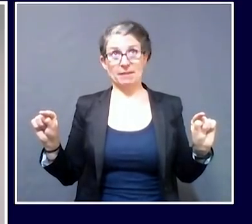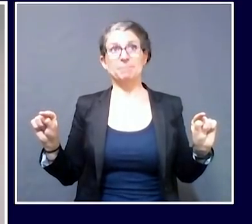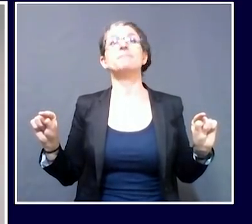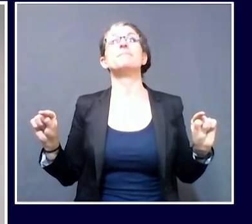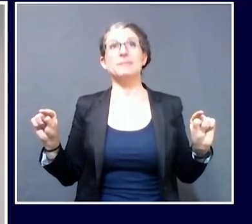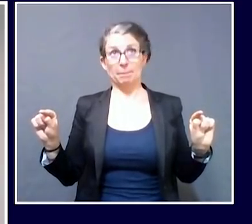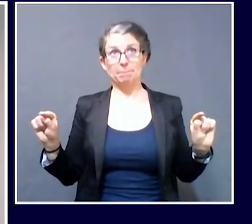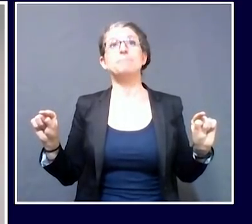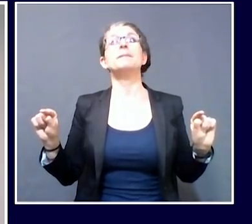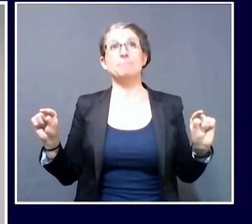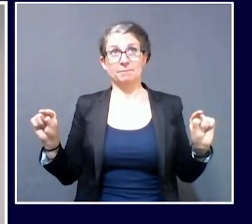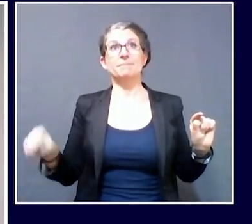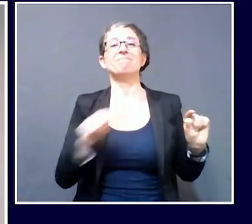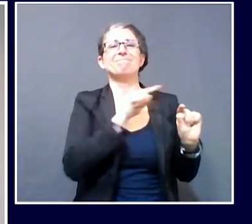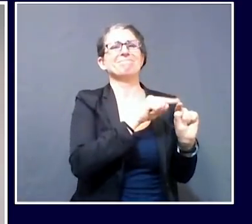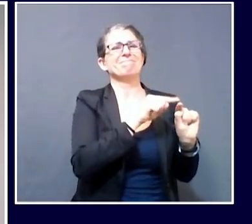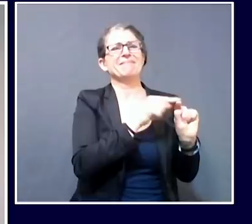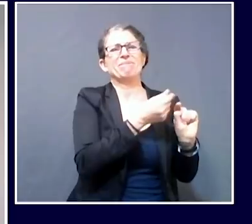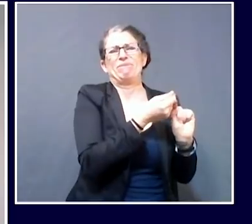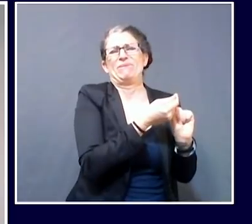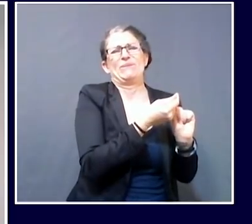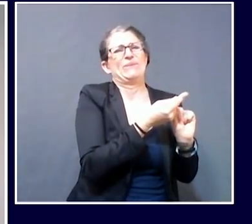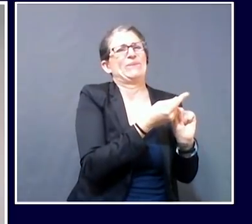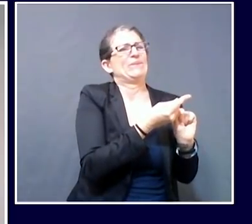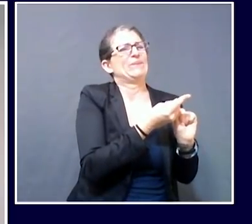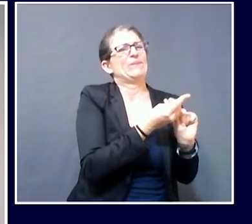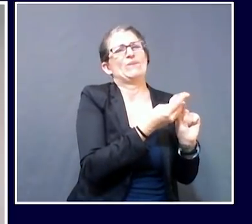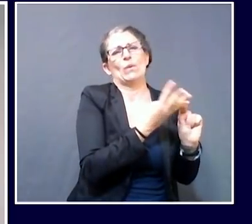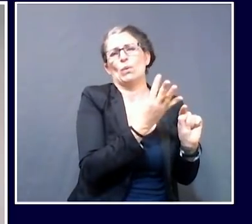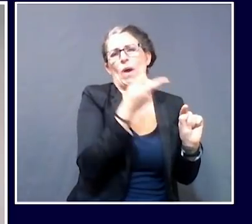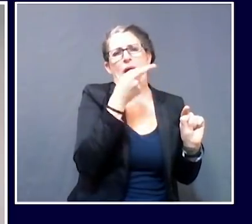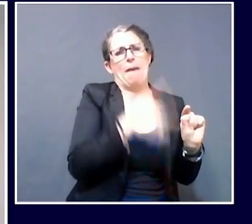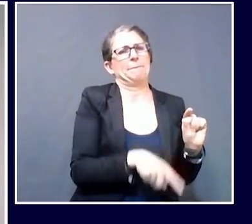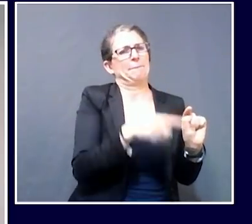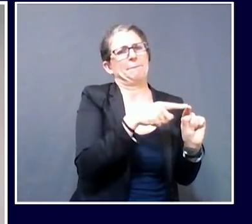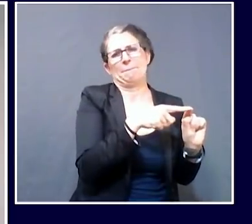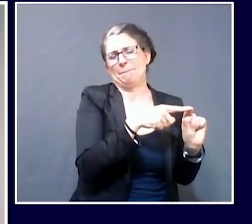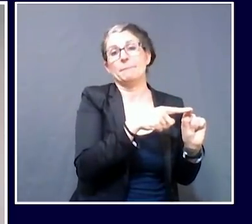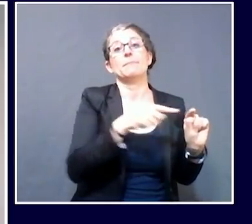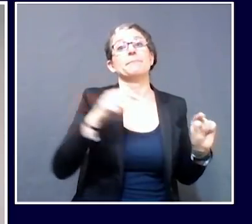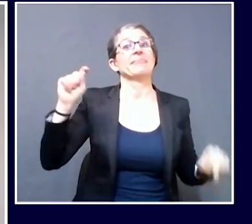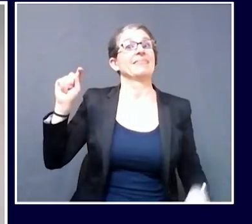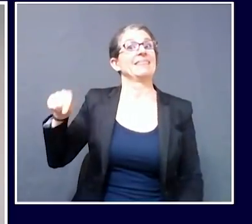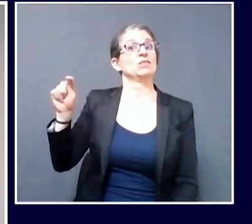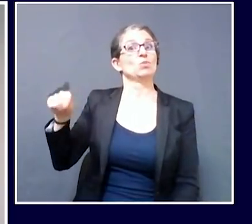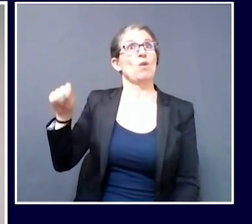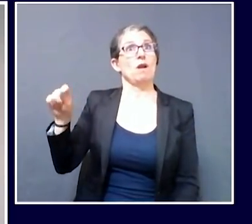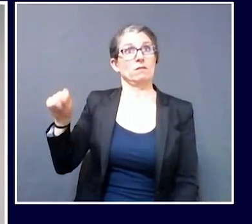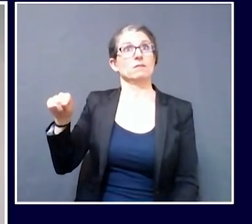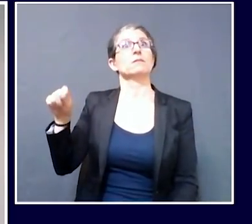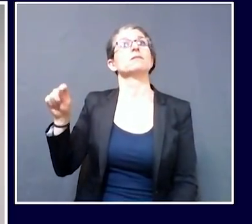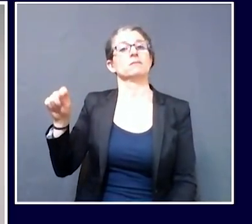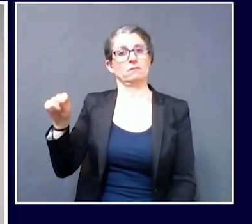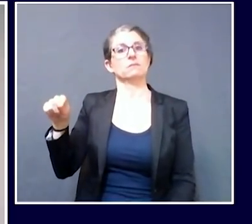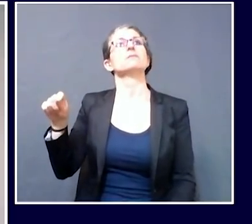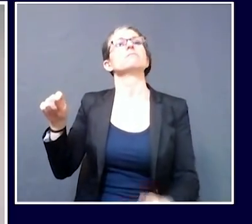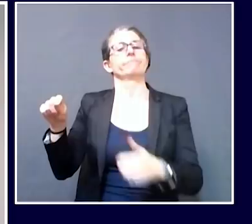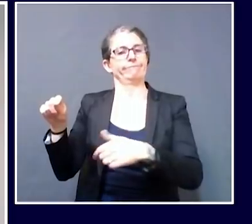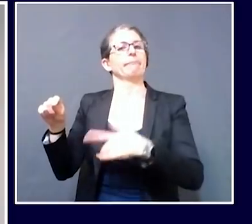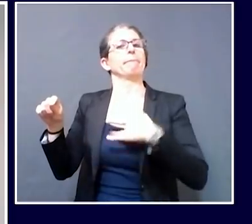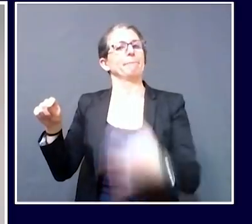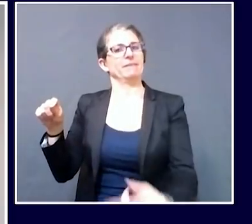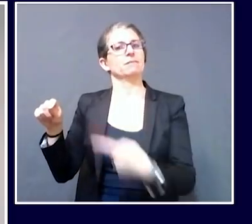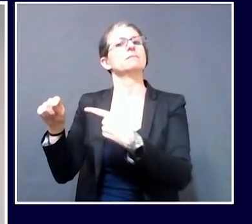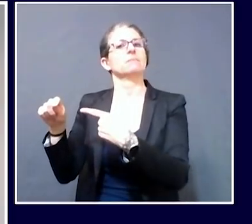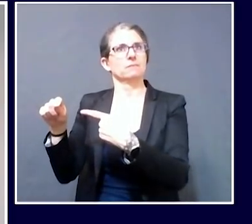they may not have any symptoms at the time they get tested, that might test positive. Most of those folks later go